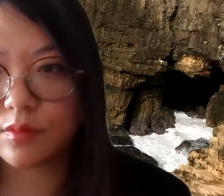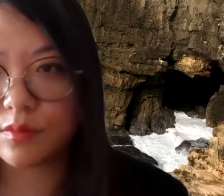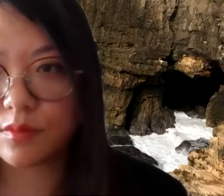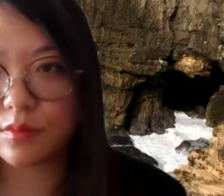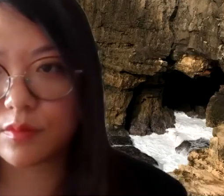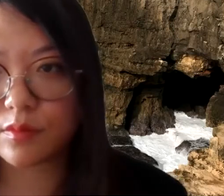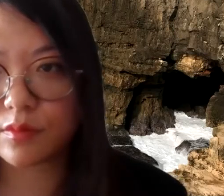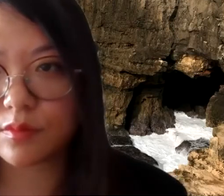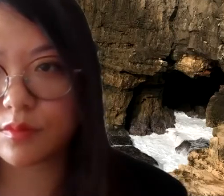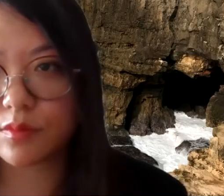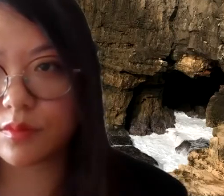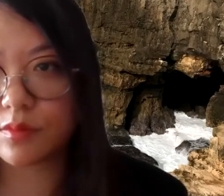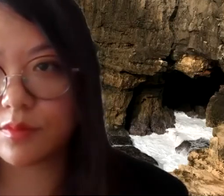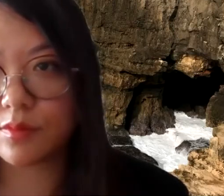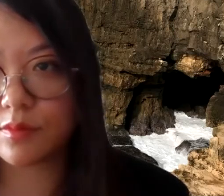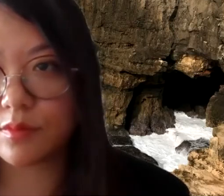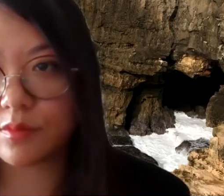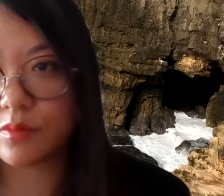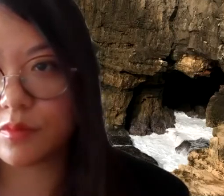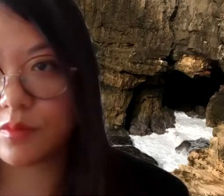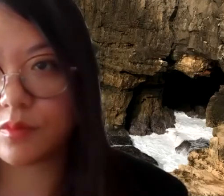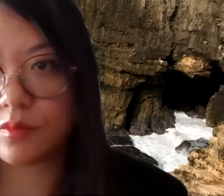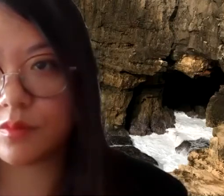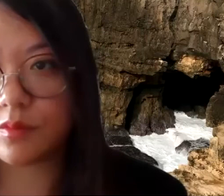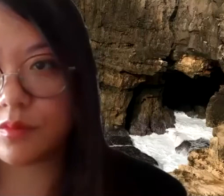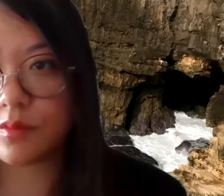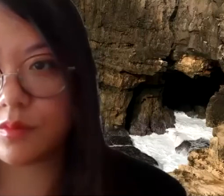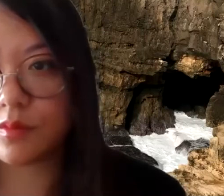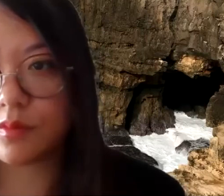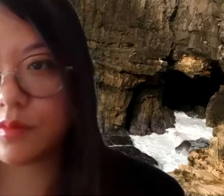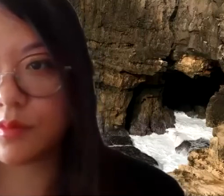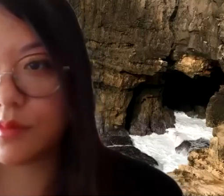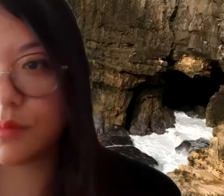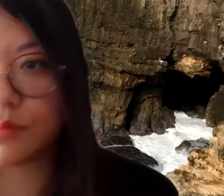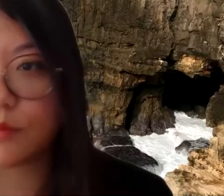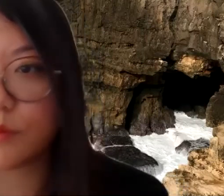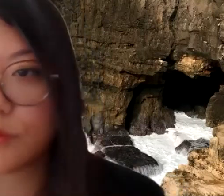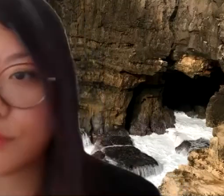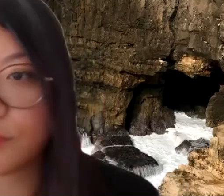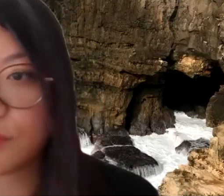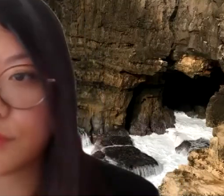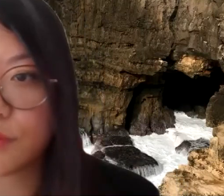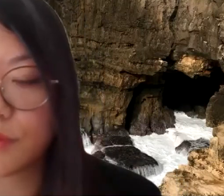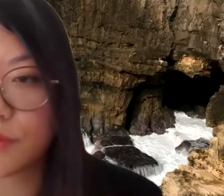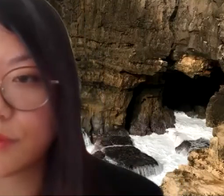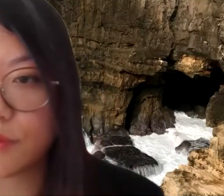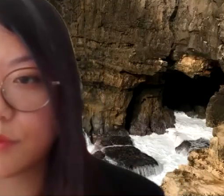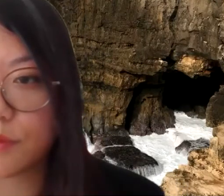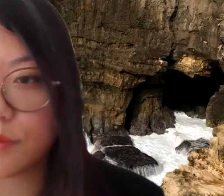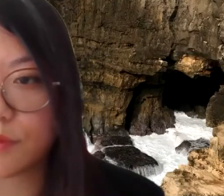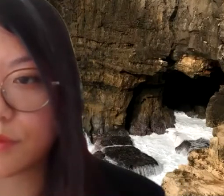sent a link that's on our webpage that talks about how to get those free credit reports and what you can do